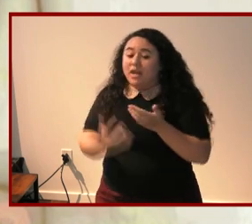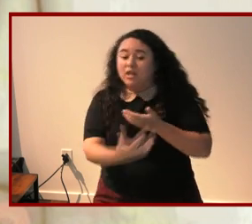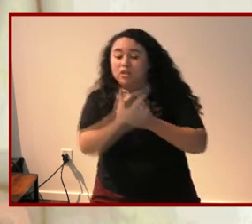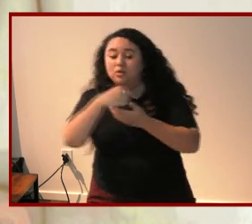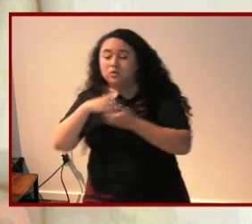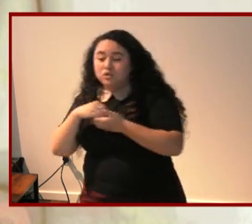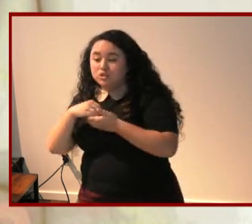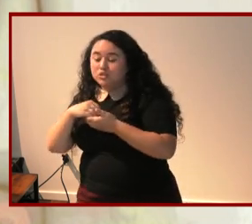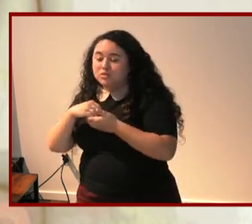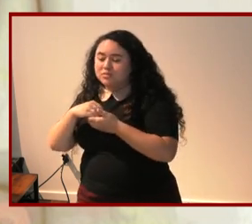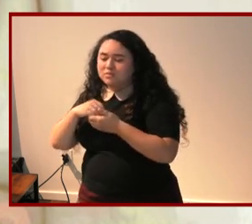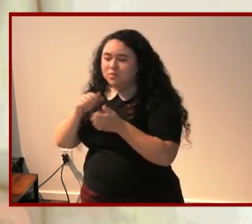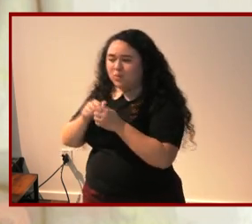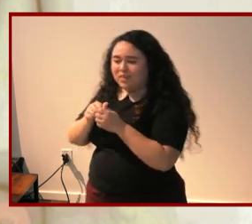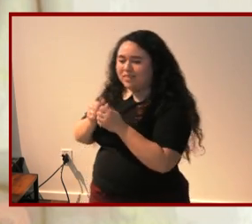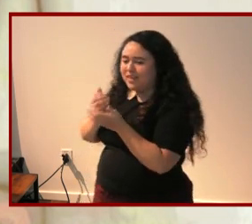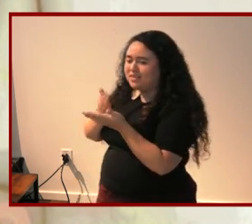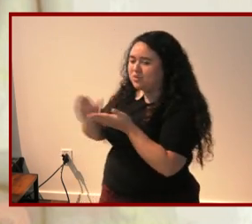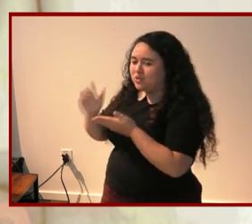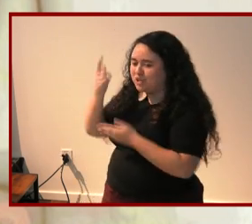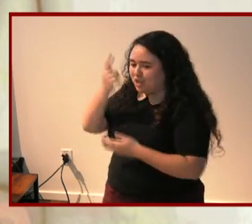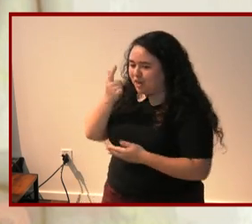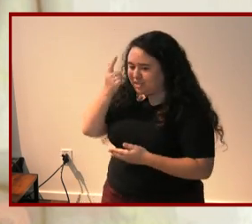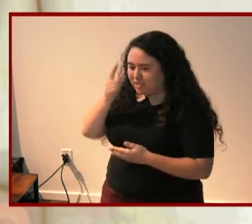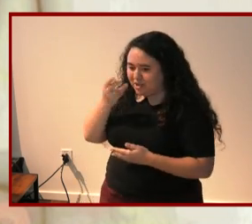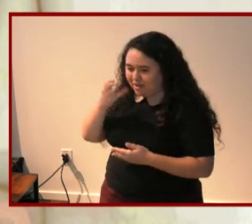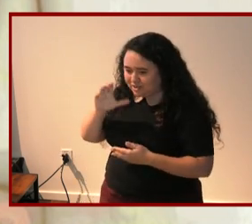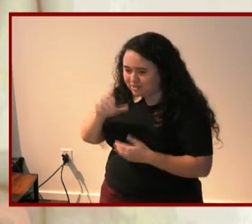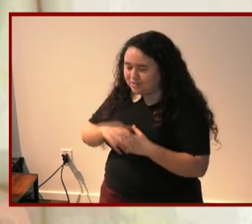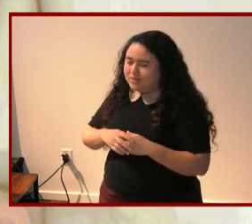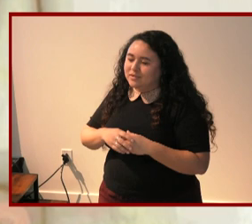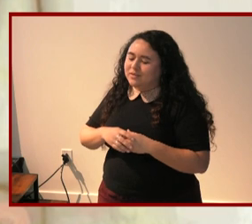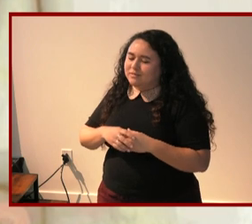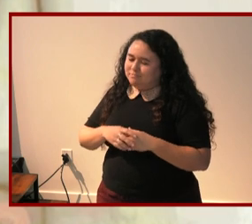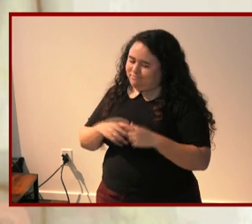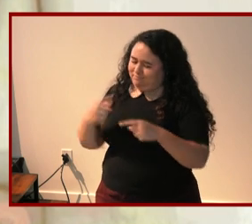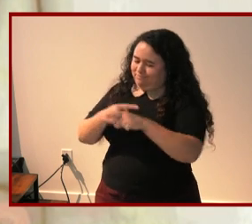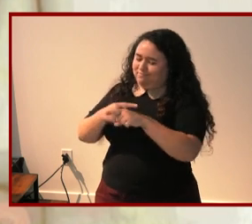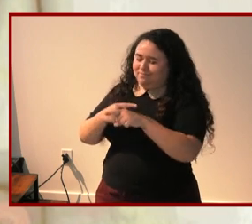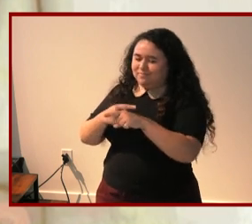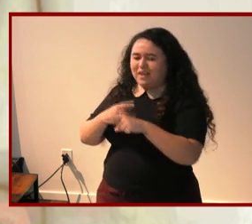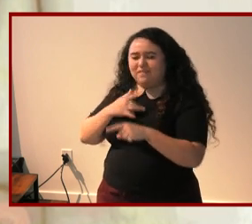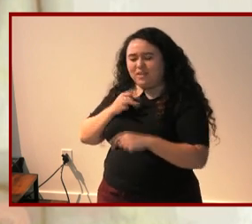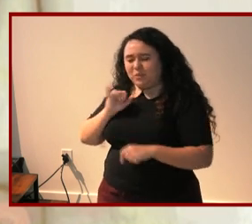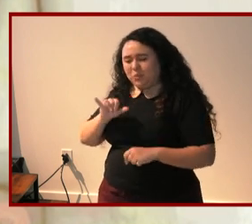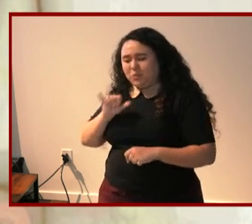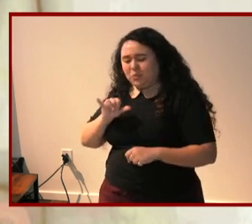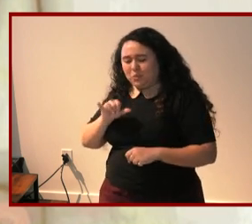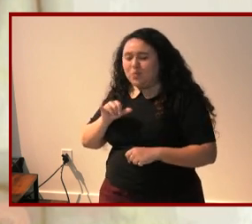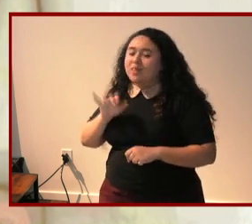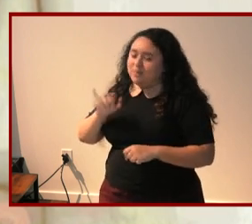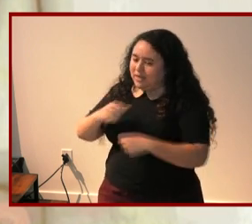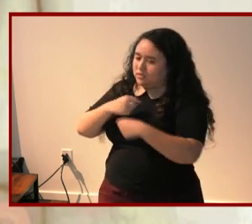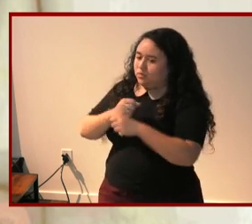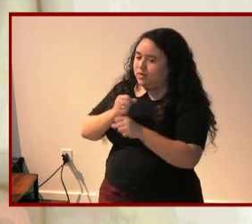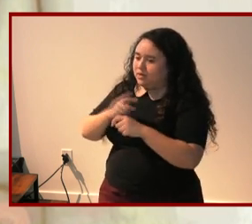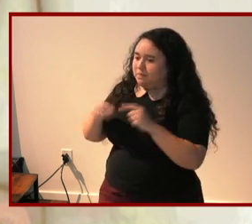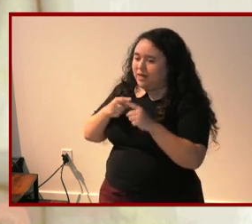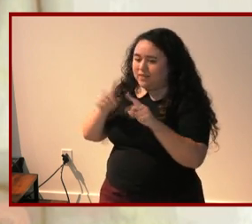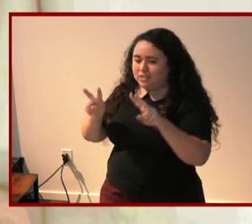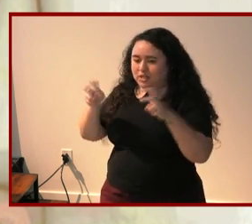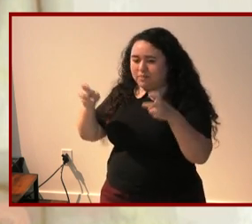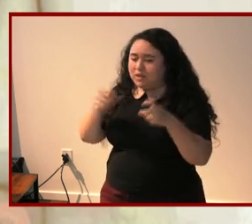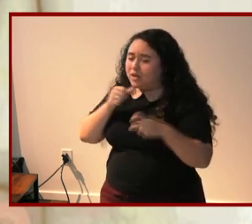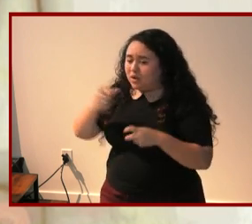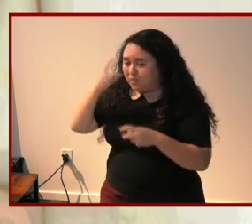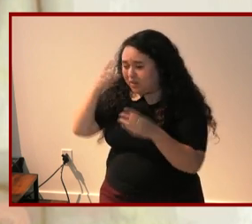exclusionary logic this tension is what i find most compelling compelling and productive about the genre and i don't think